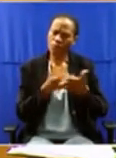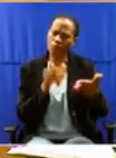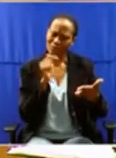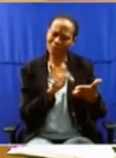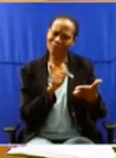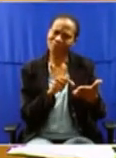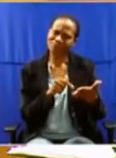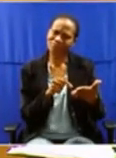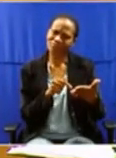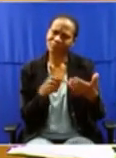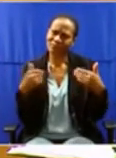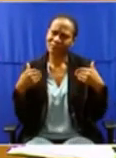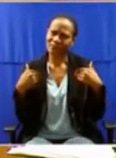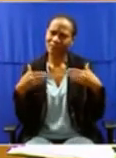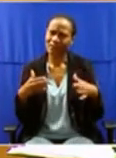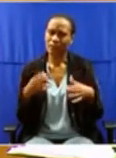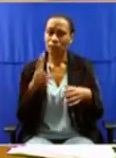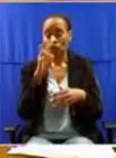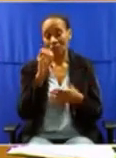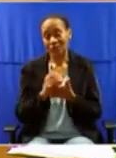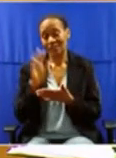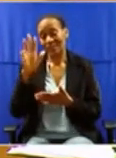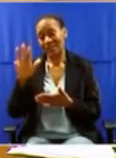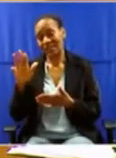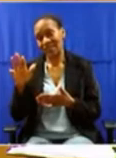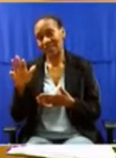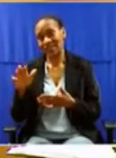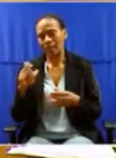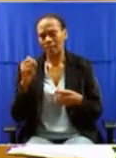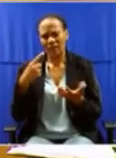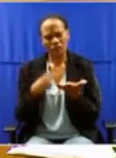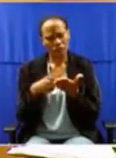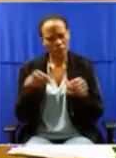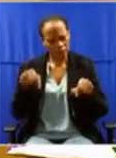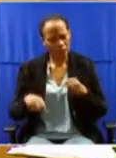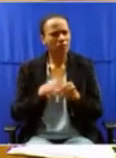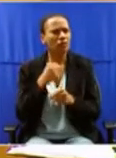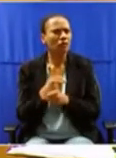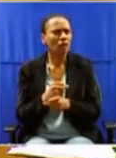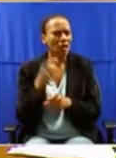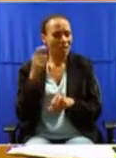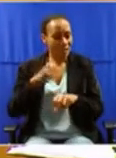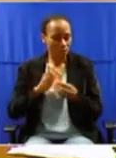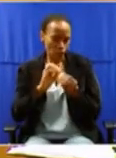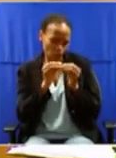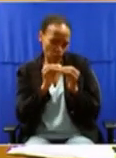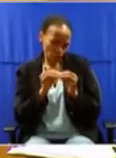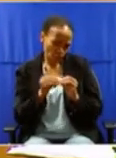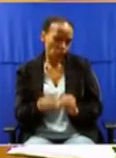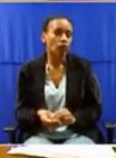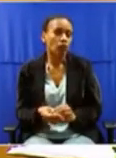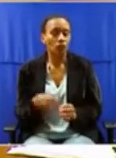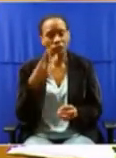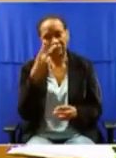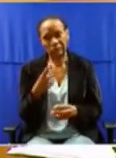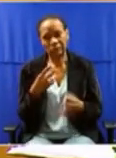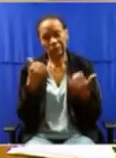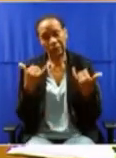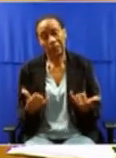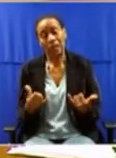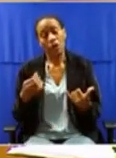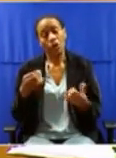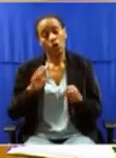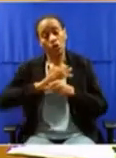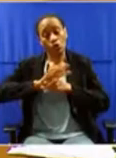out in 2019 and was considered this year, and maybe it needs to be updated given the impact of COVID